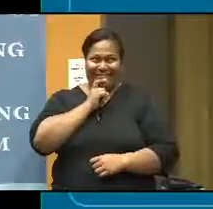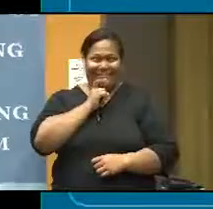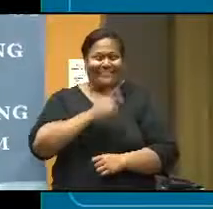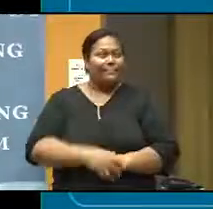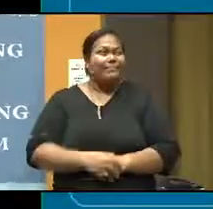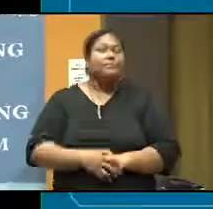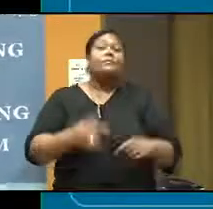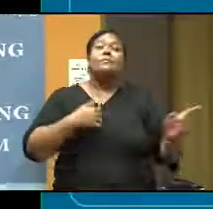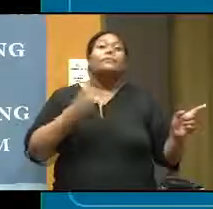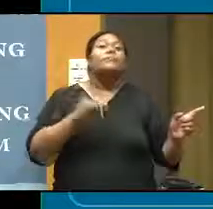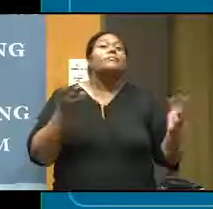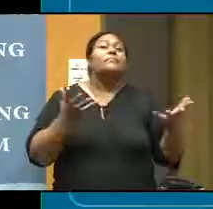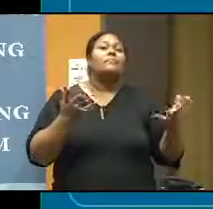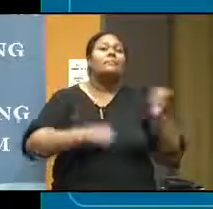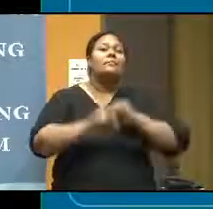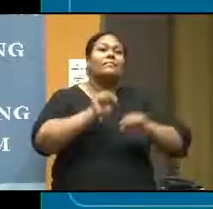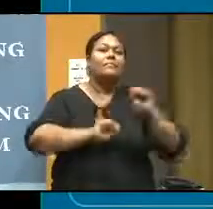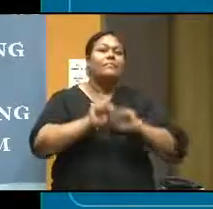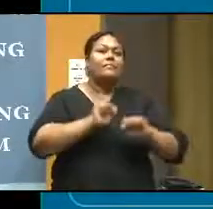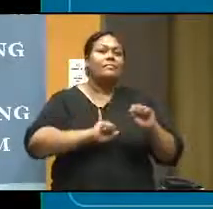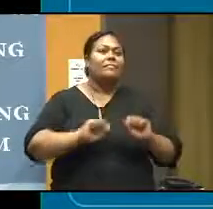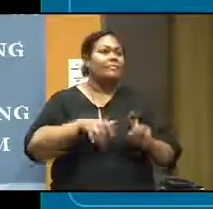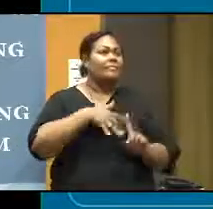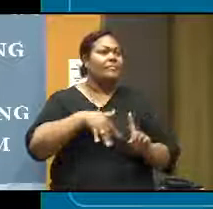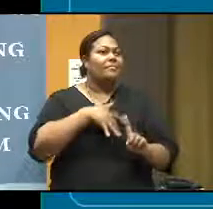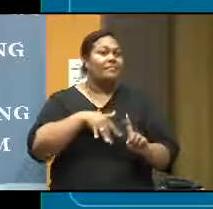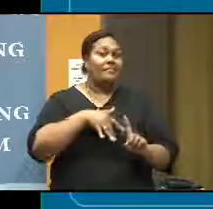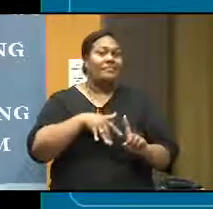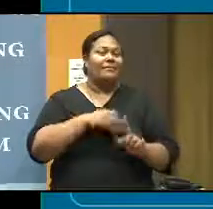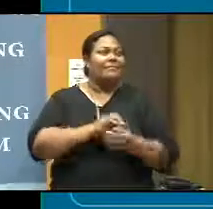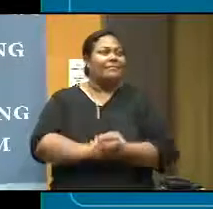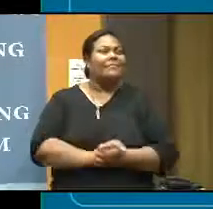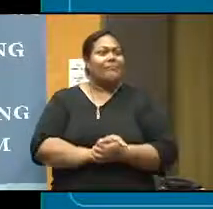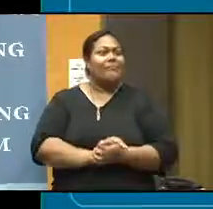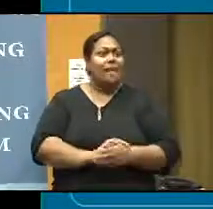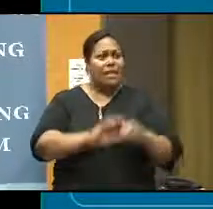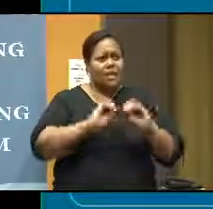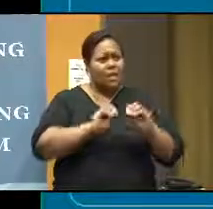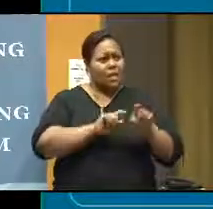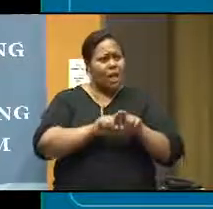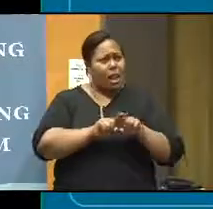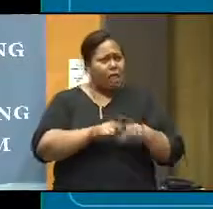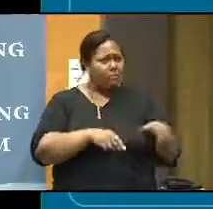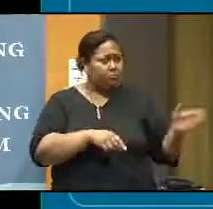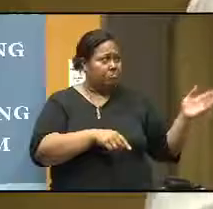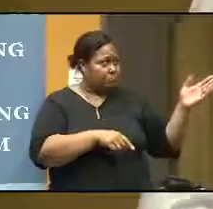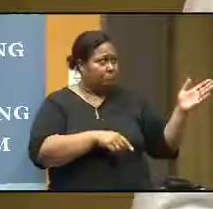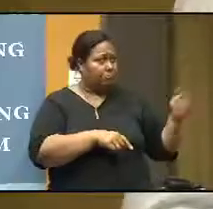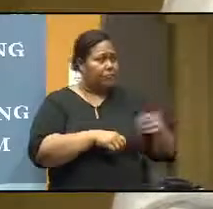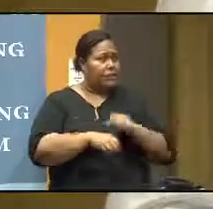I come from science physics. The teaching and learning strategies in